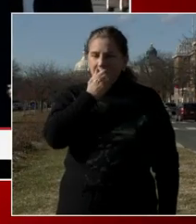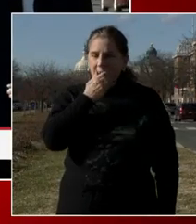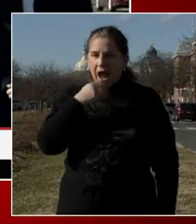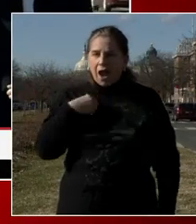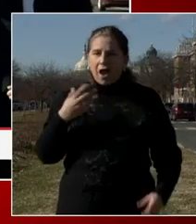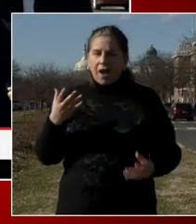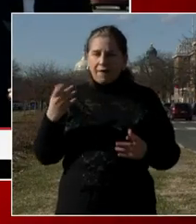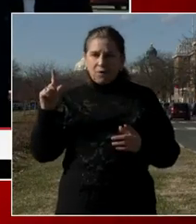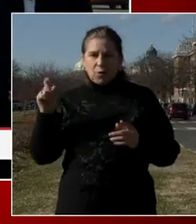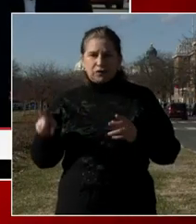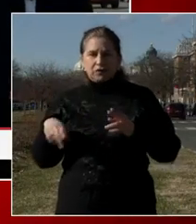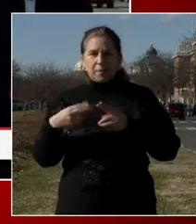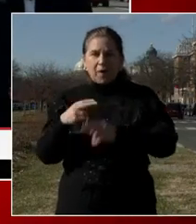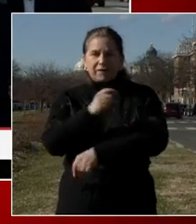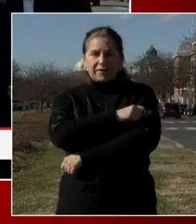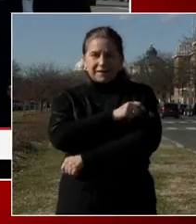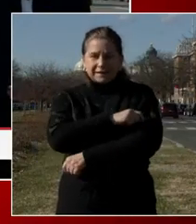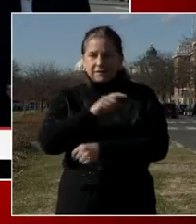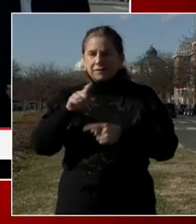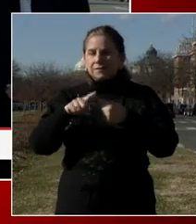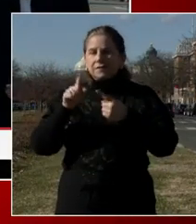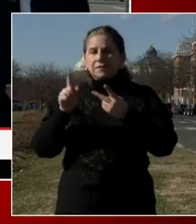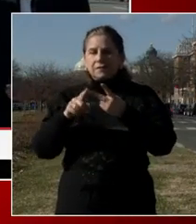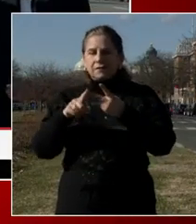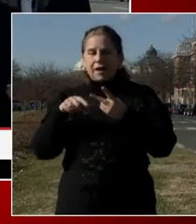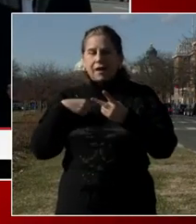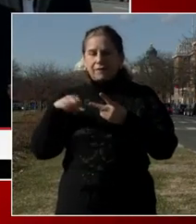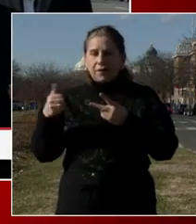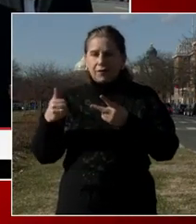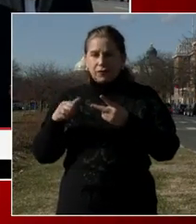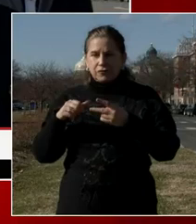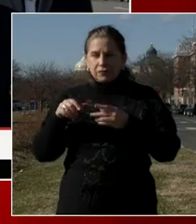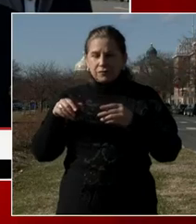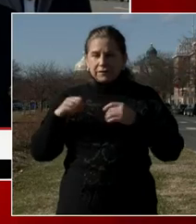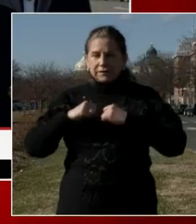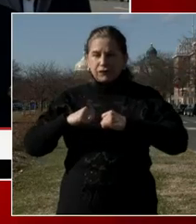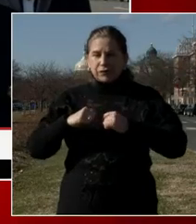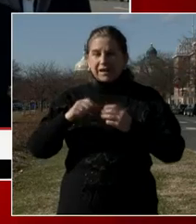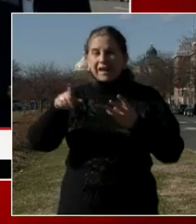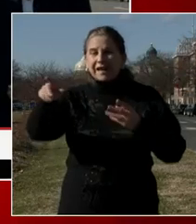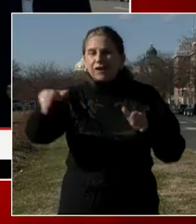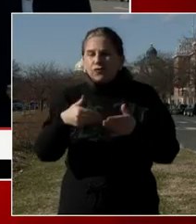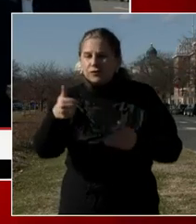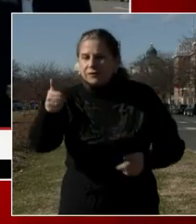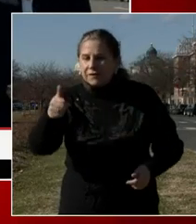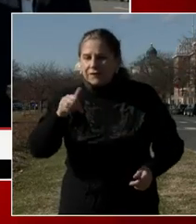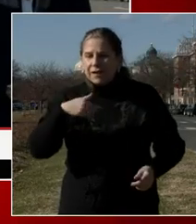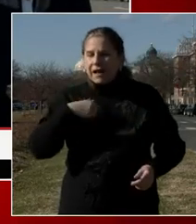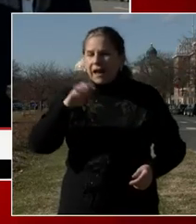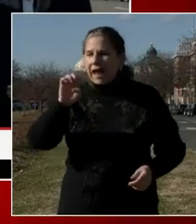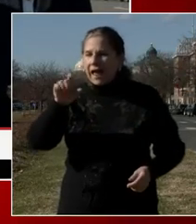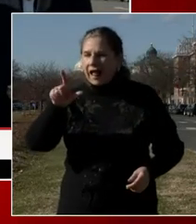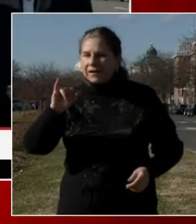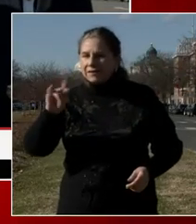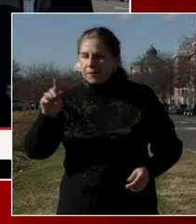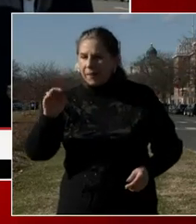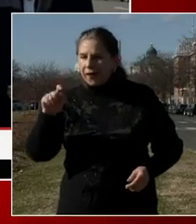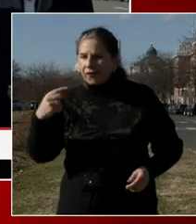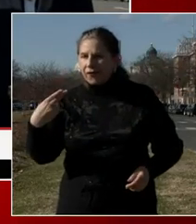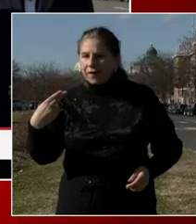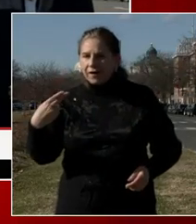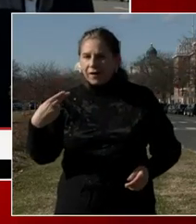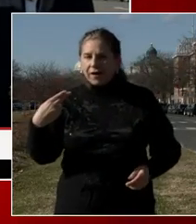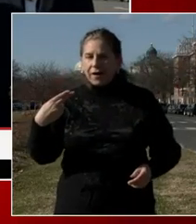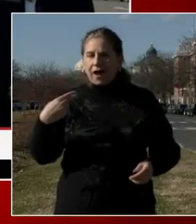uh, and then about security. Can you introduce yourself? O'Gorek, the Hill Rag, the very local paper. Hi.